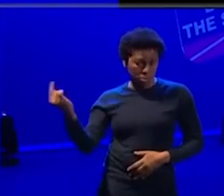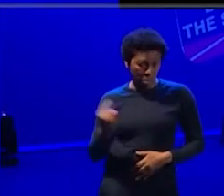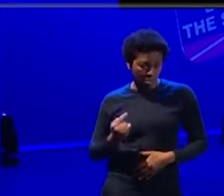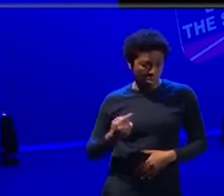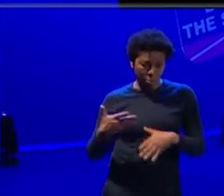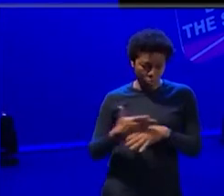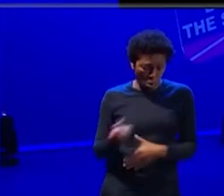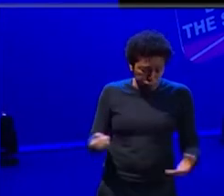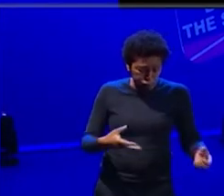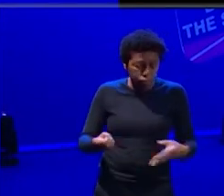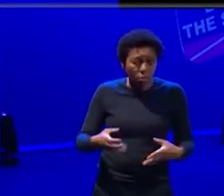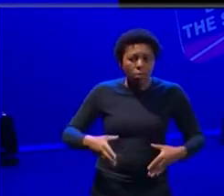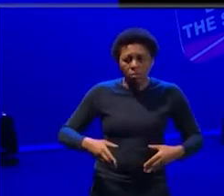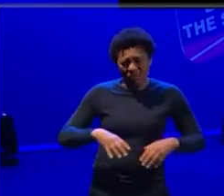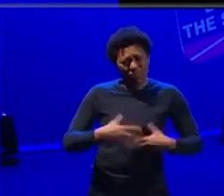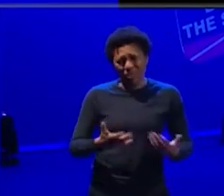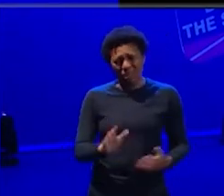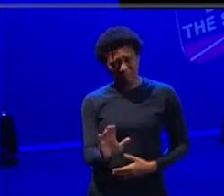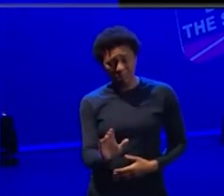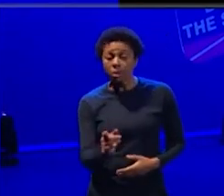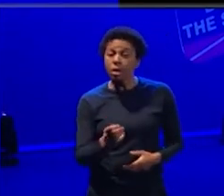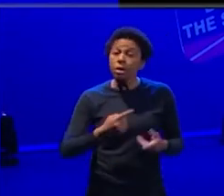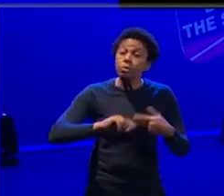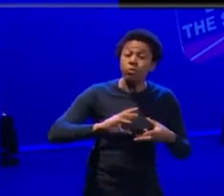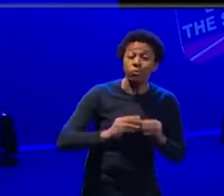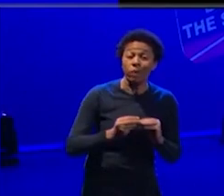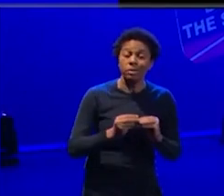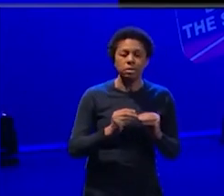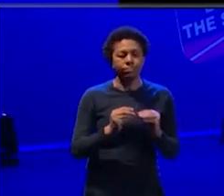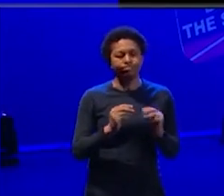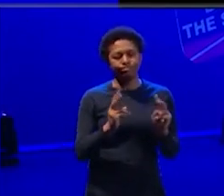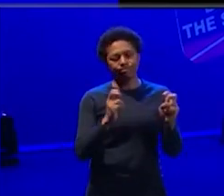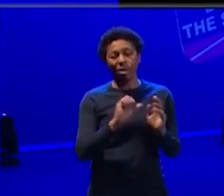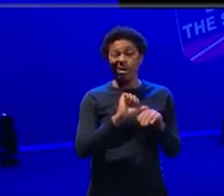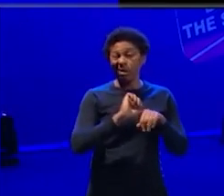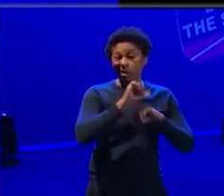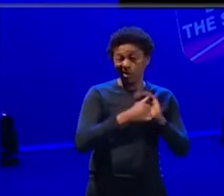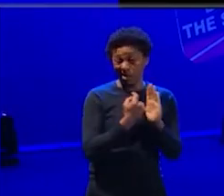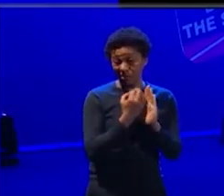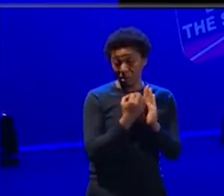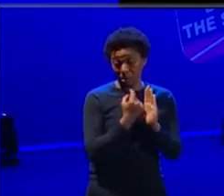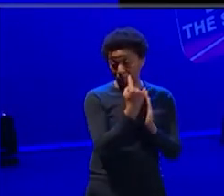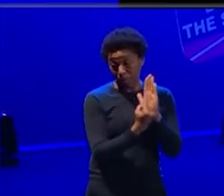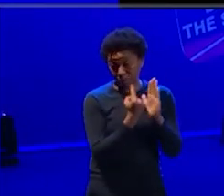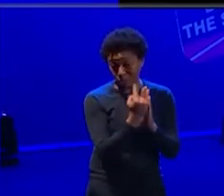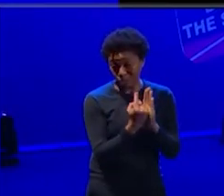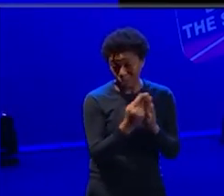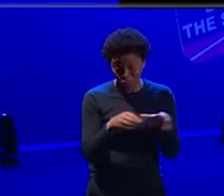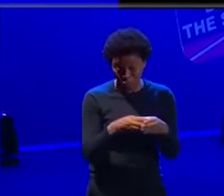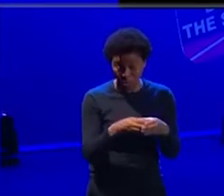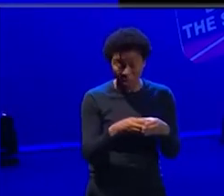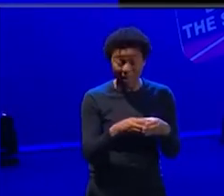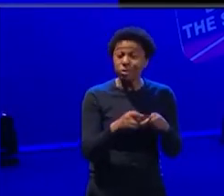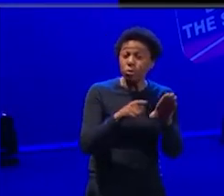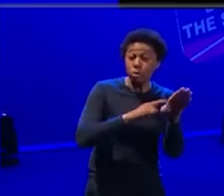we have created like an after hours group, which is literally born of some 18 year olds who just didn't want to leave the youth theatre. So they